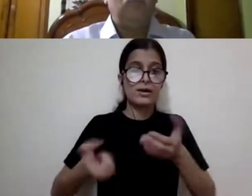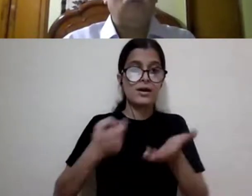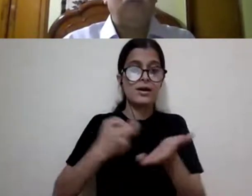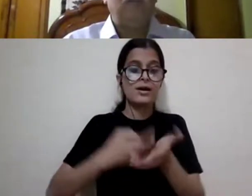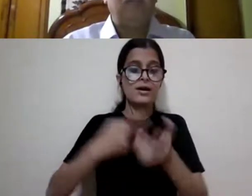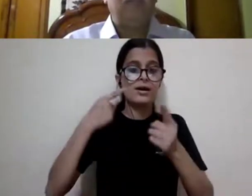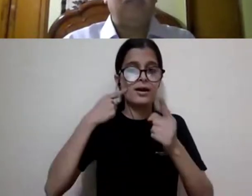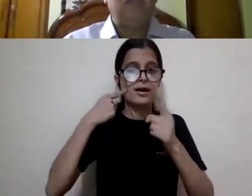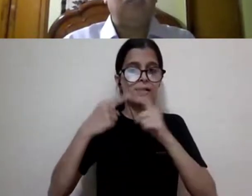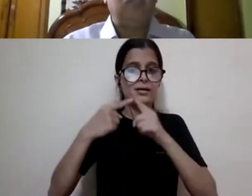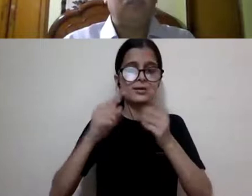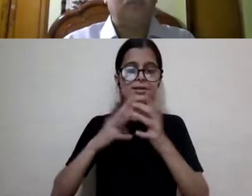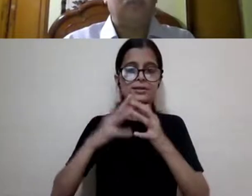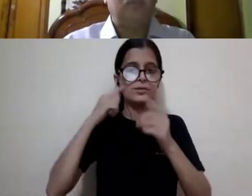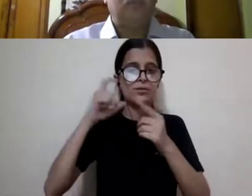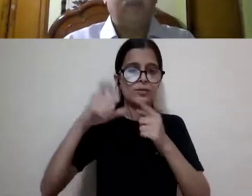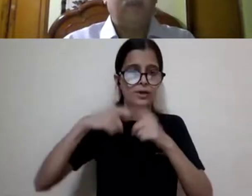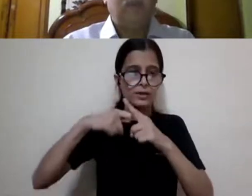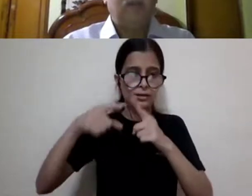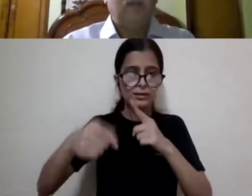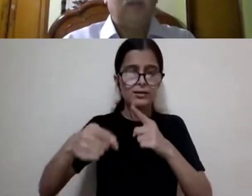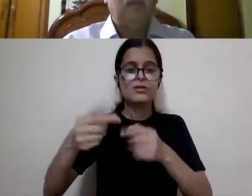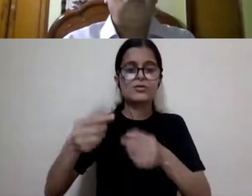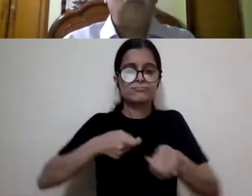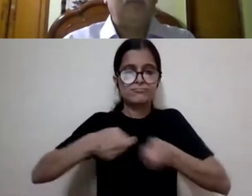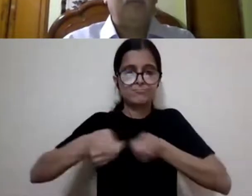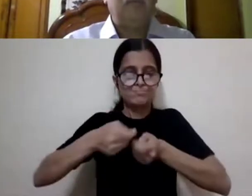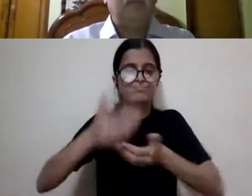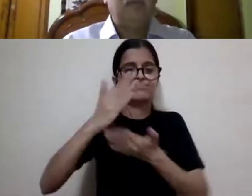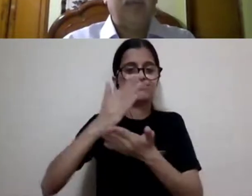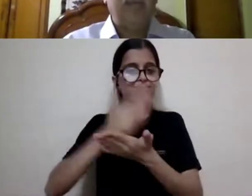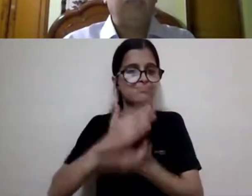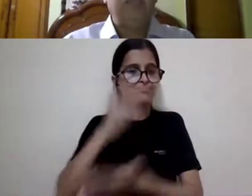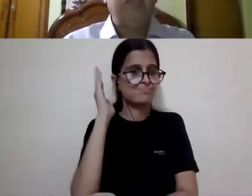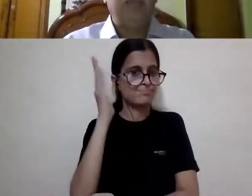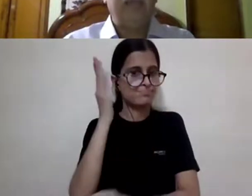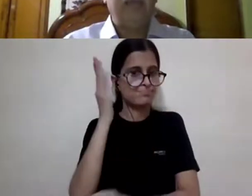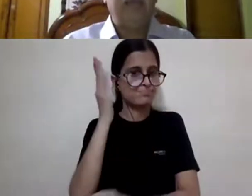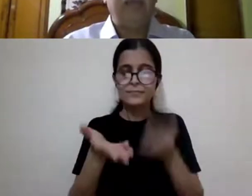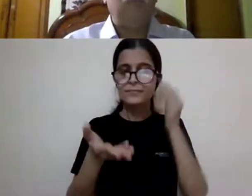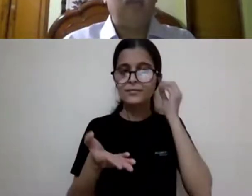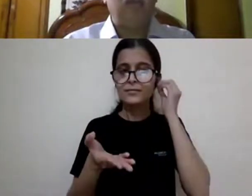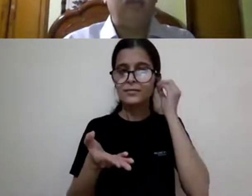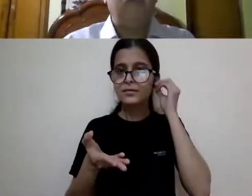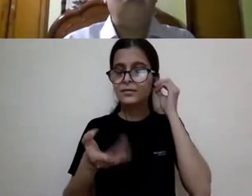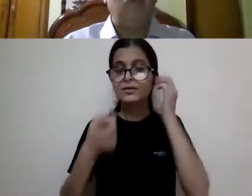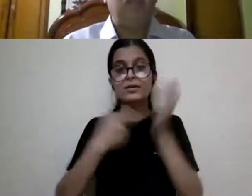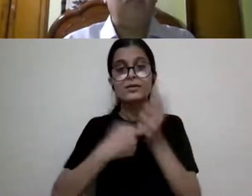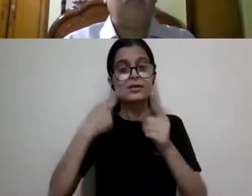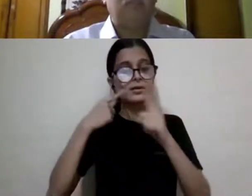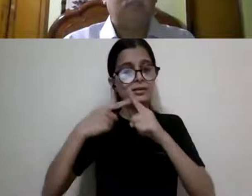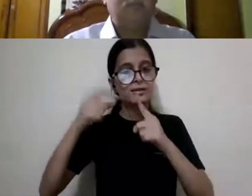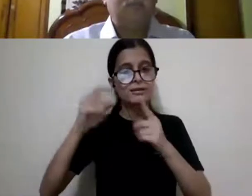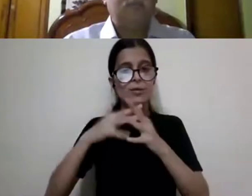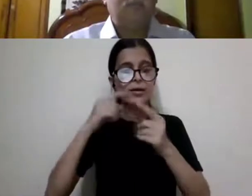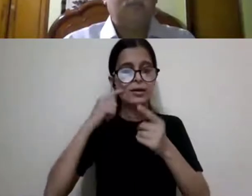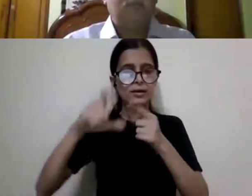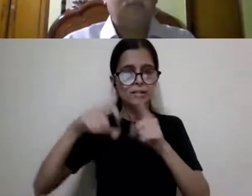to moderate the session. Ritwik Bhattacharya has been an alumni of college